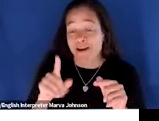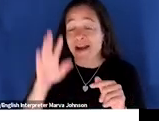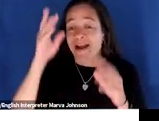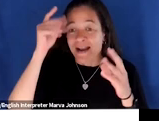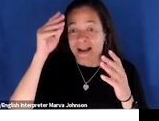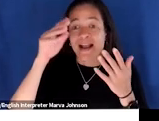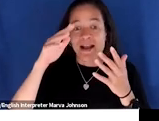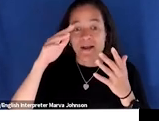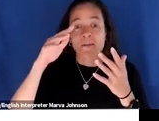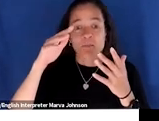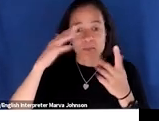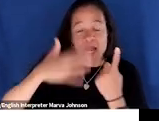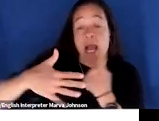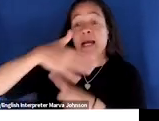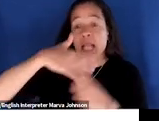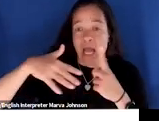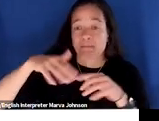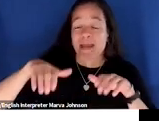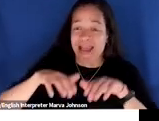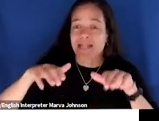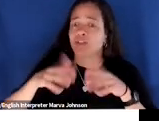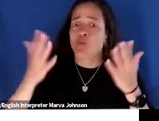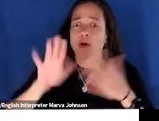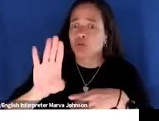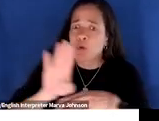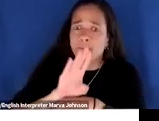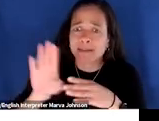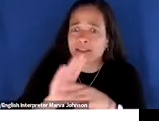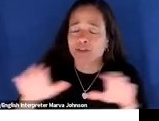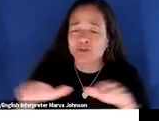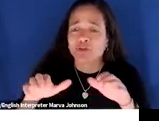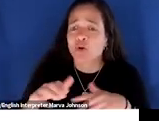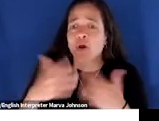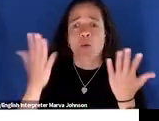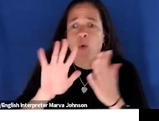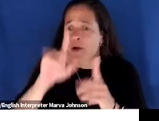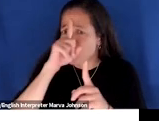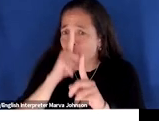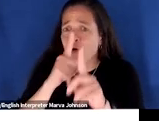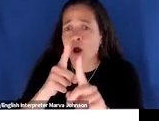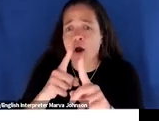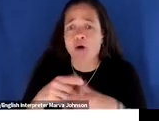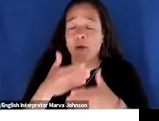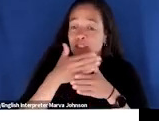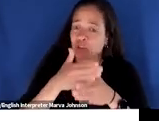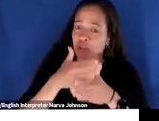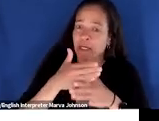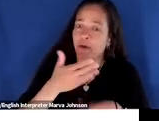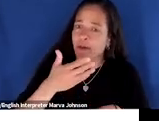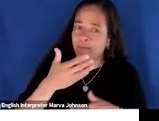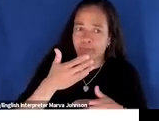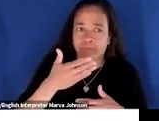organization doing to function in a climate change era or what do you want to be doing sharing best practices sharing questions